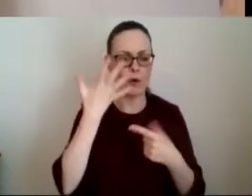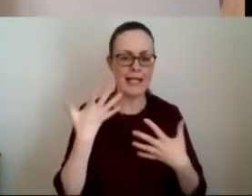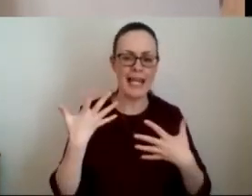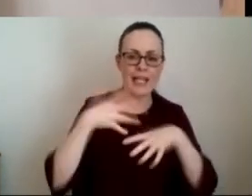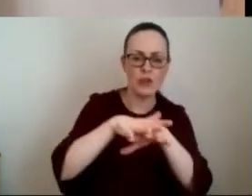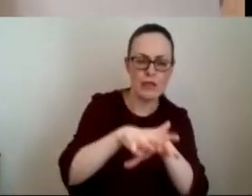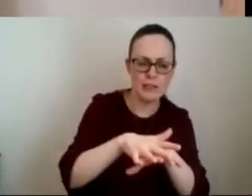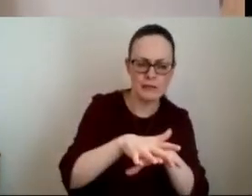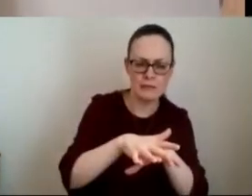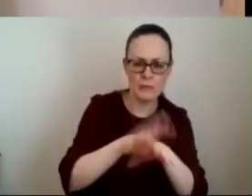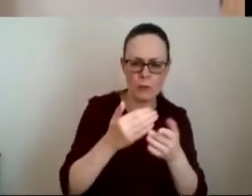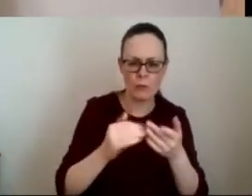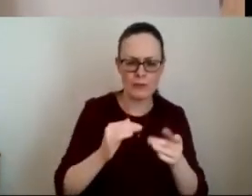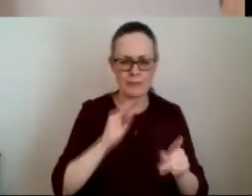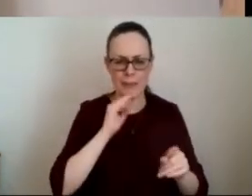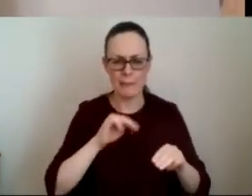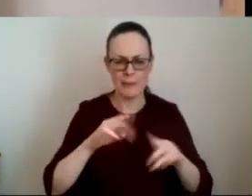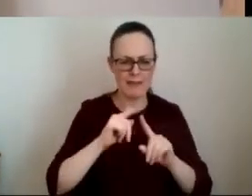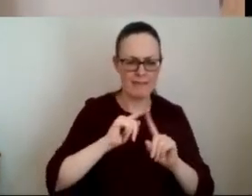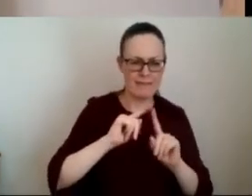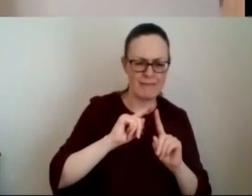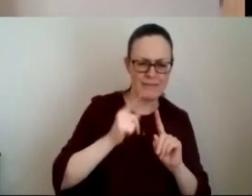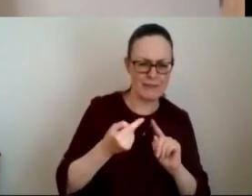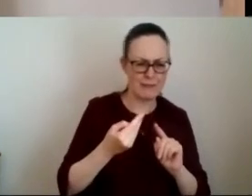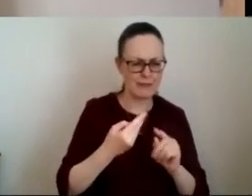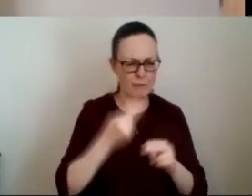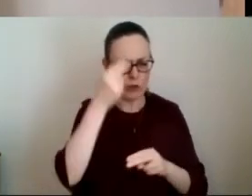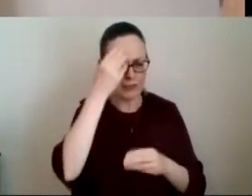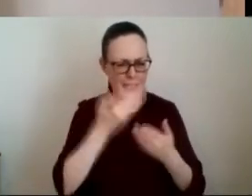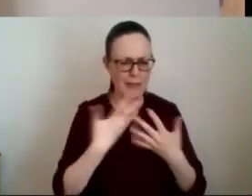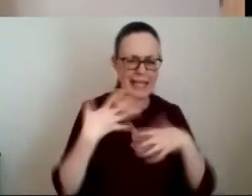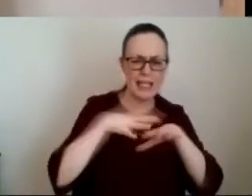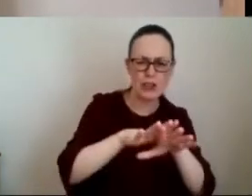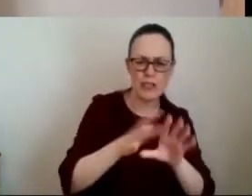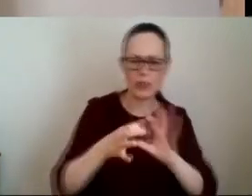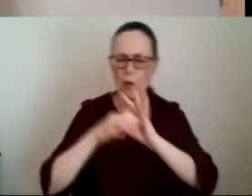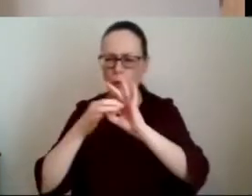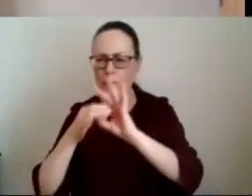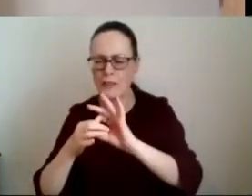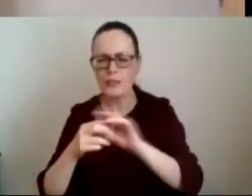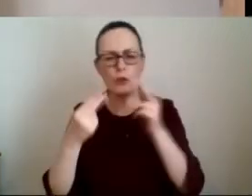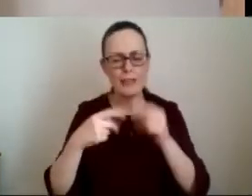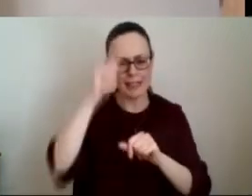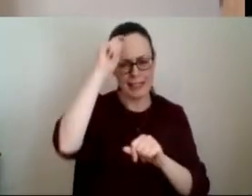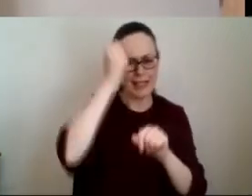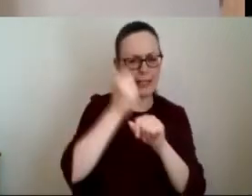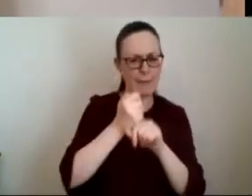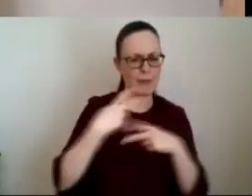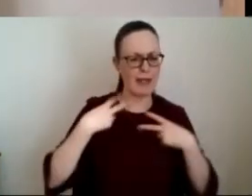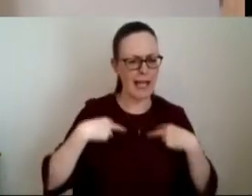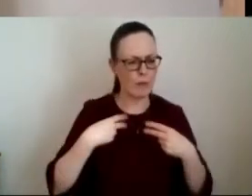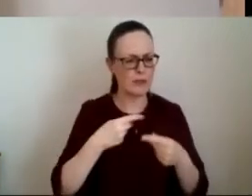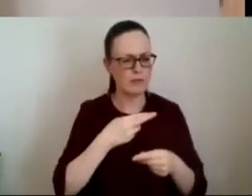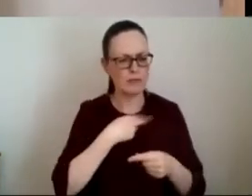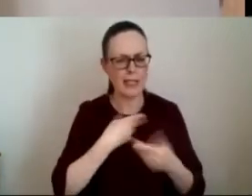than they may hear something about cooperation and collaboration and so we have to think about the proposition that we're putting forward and how palatable